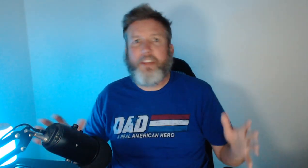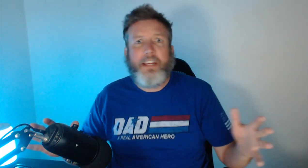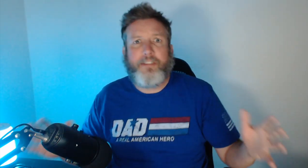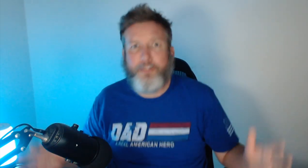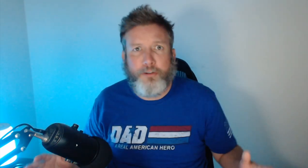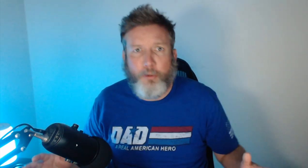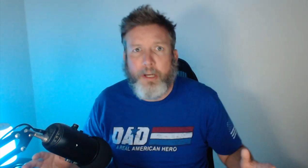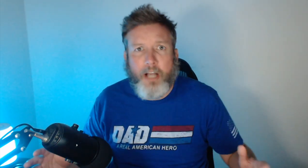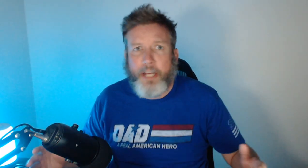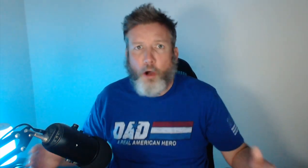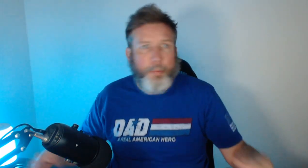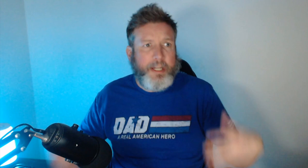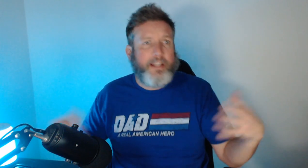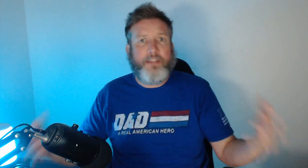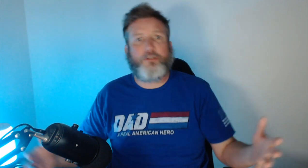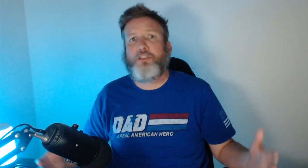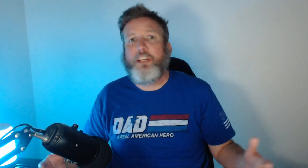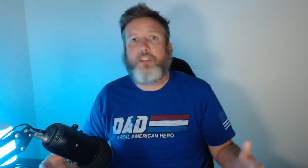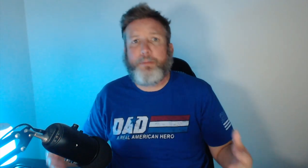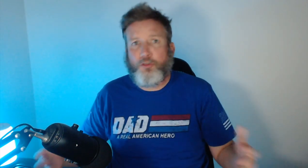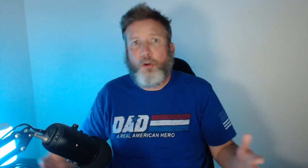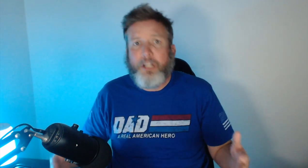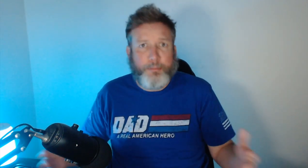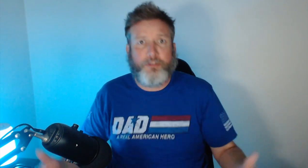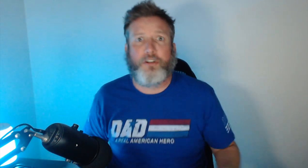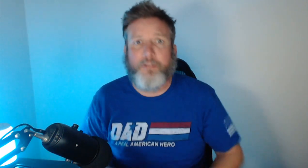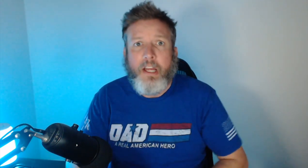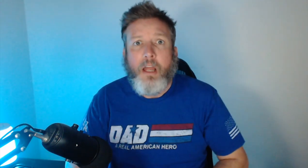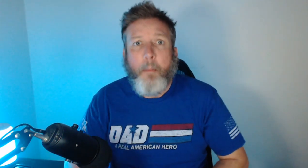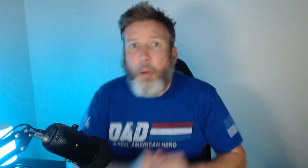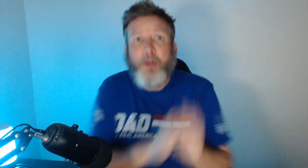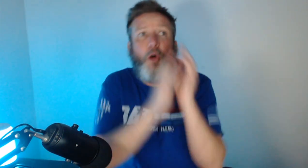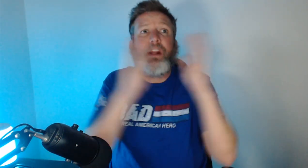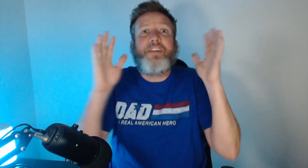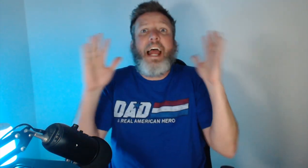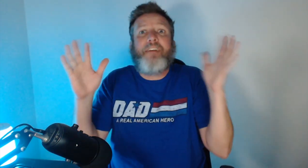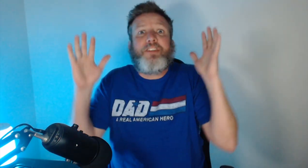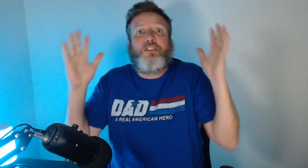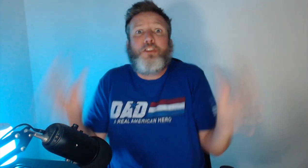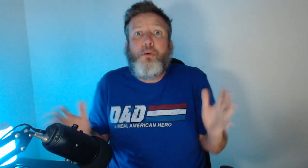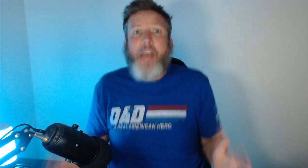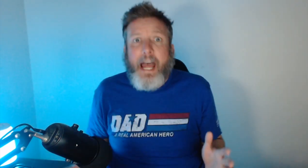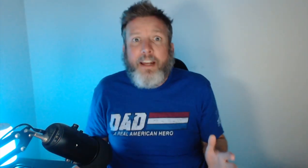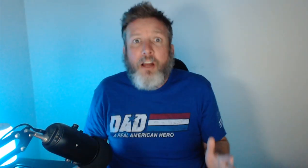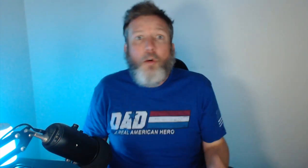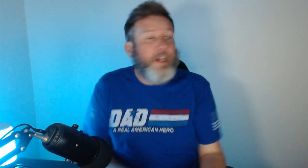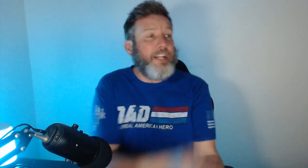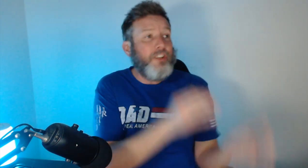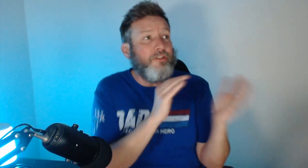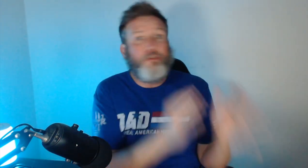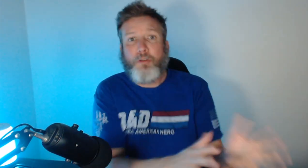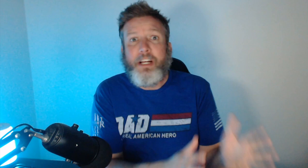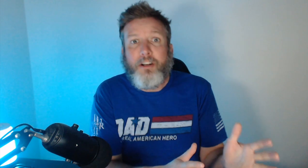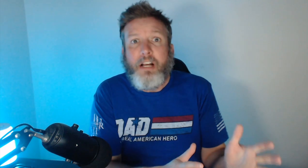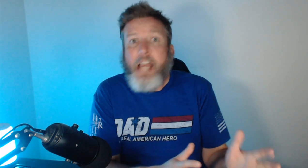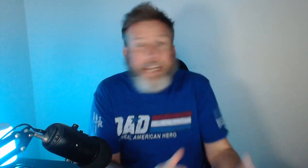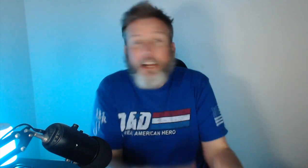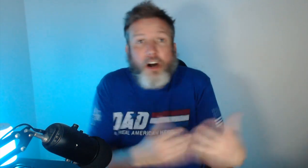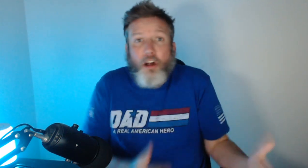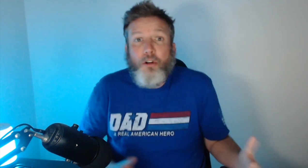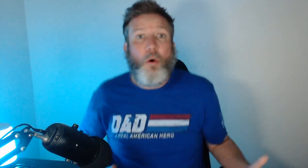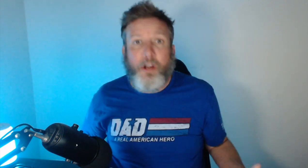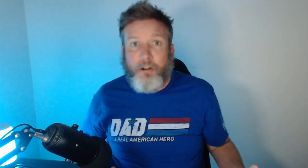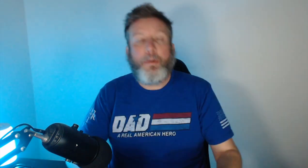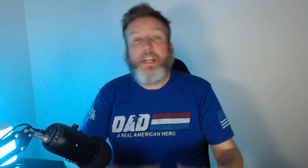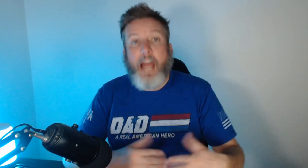historic things that they're doing, like opening the Strategic Petroleum Reserve. But we don't even have to do that. We can just drill and